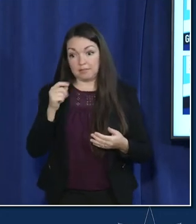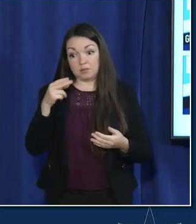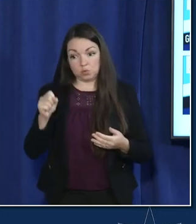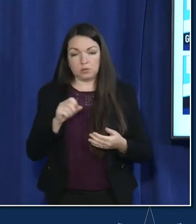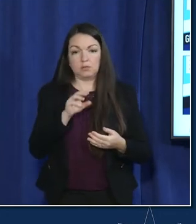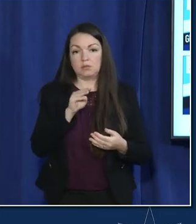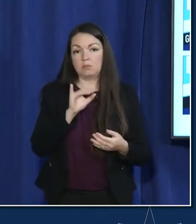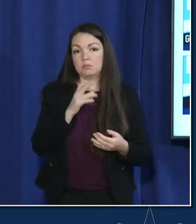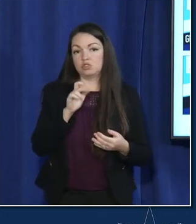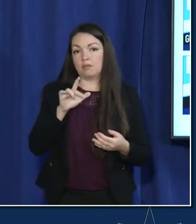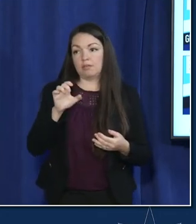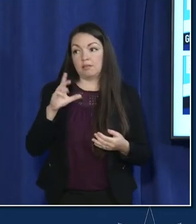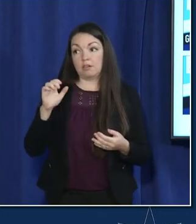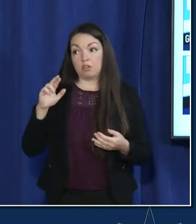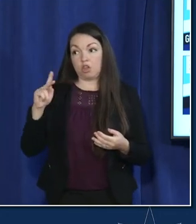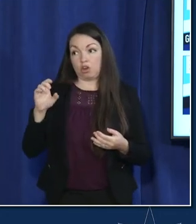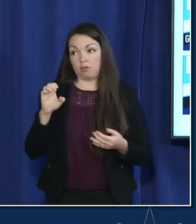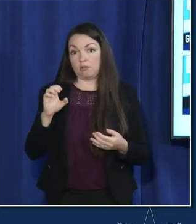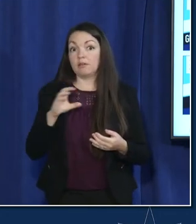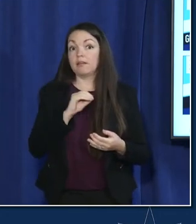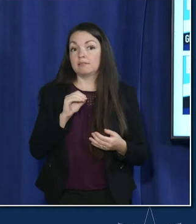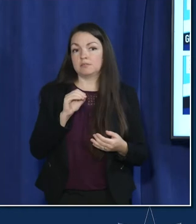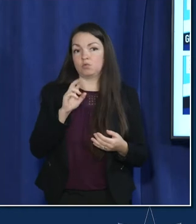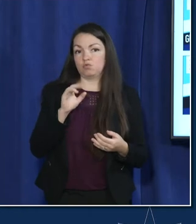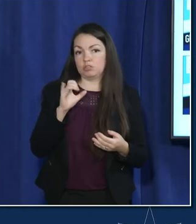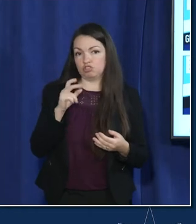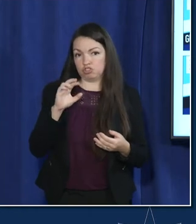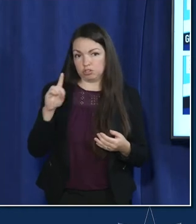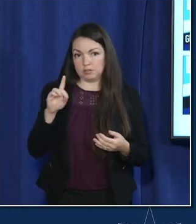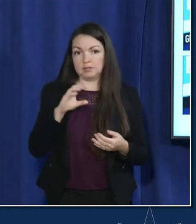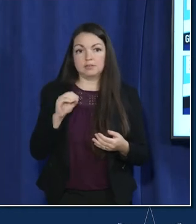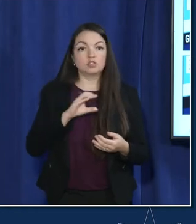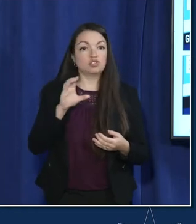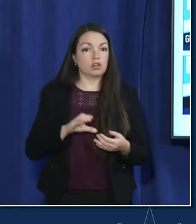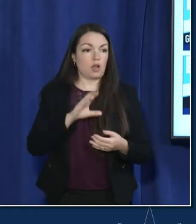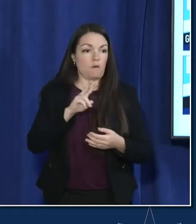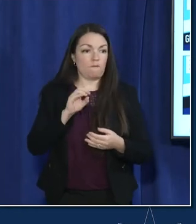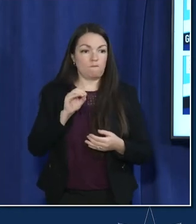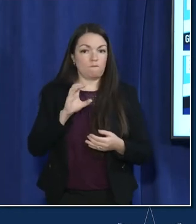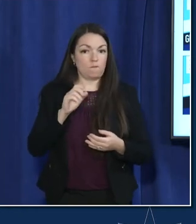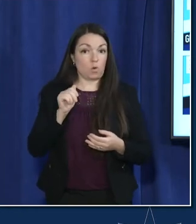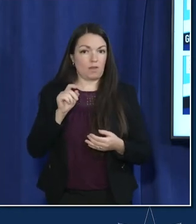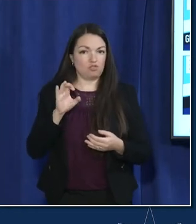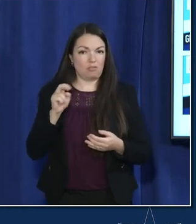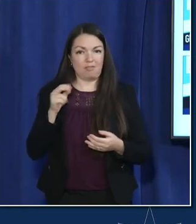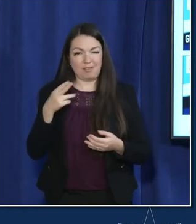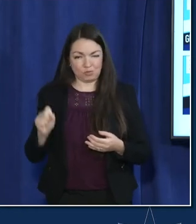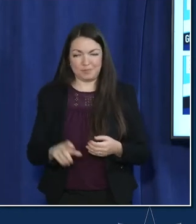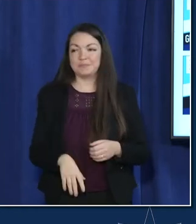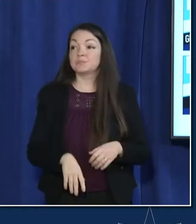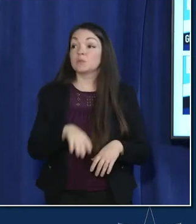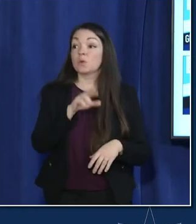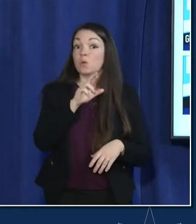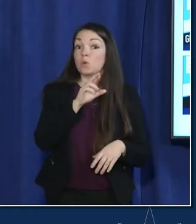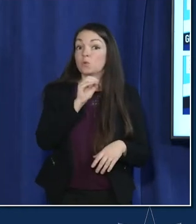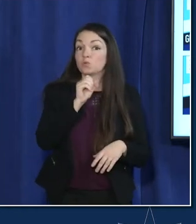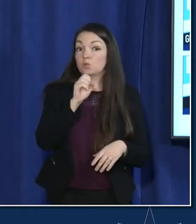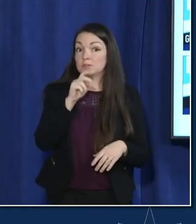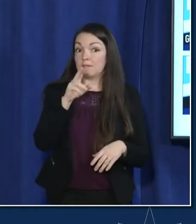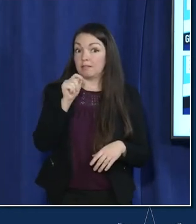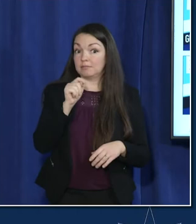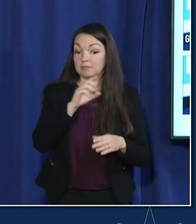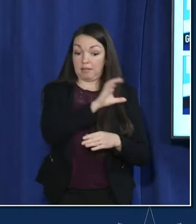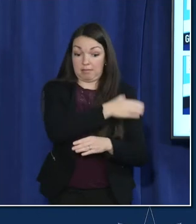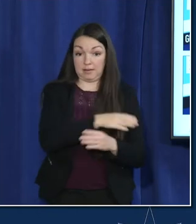richards and the chicago vocational we have spots today roosevelt's clinic is today there are spots available